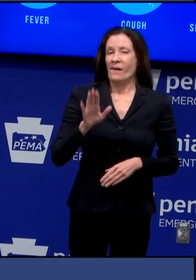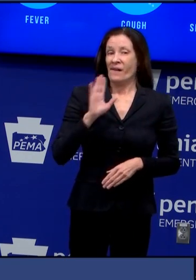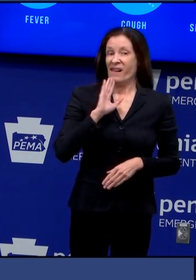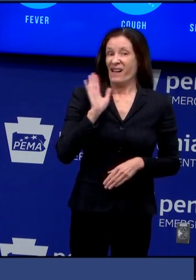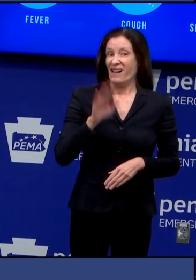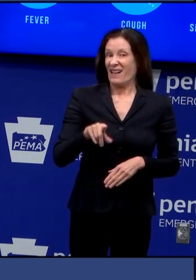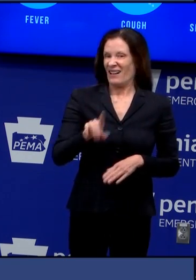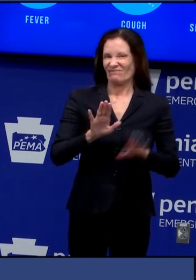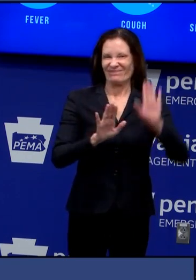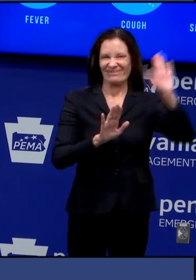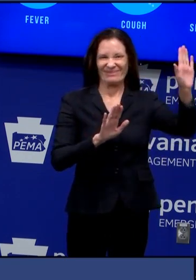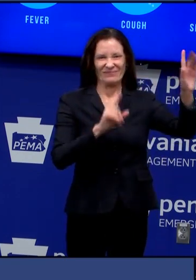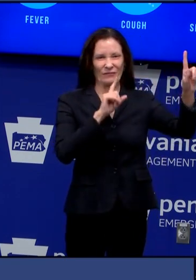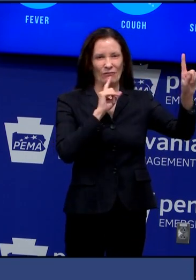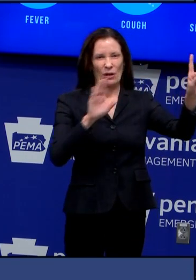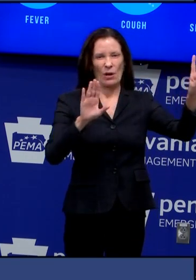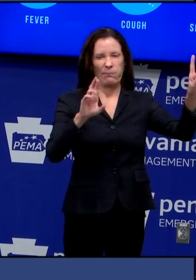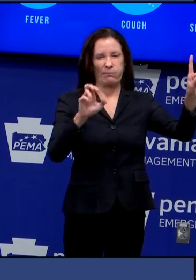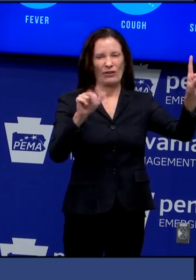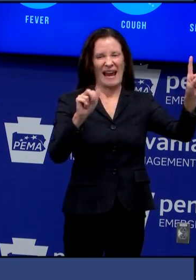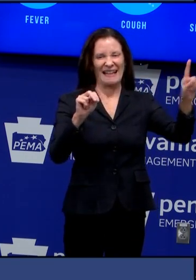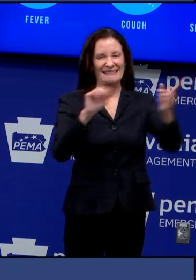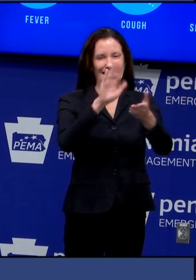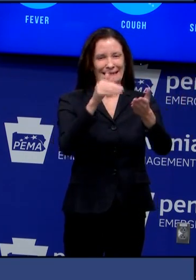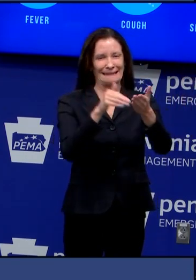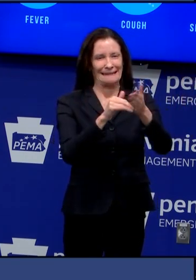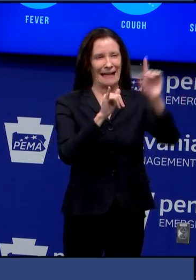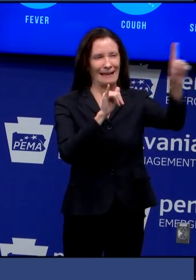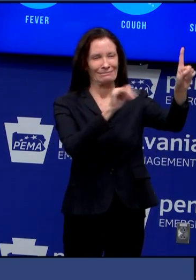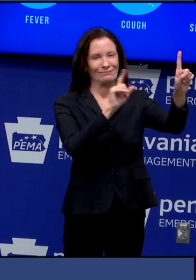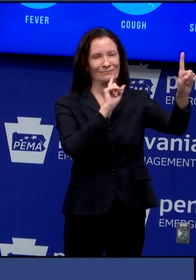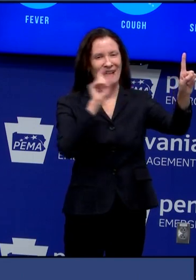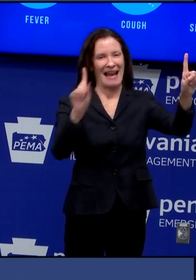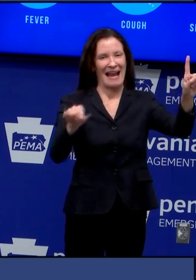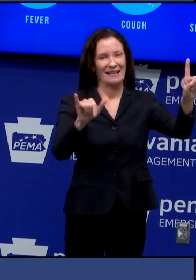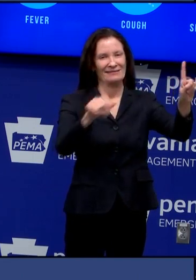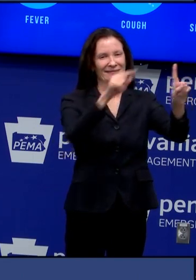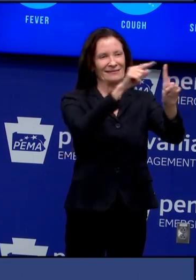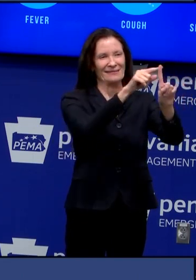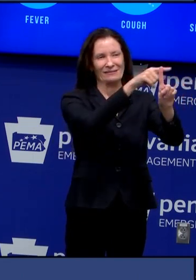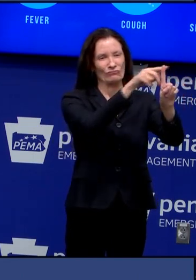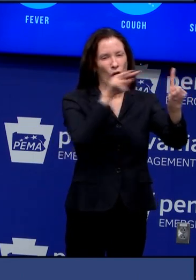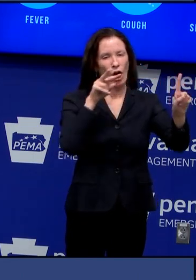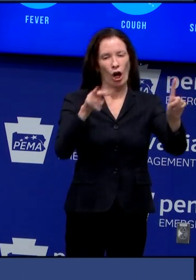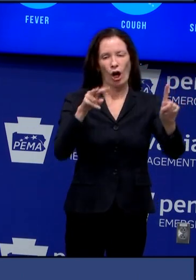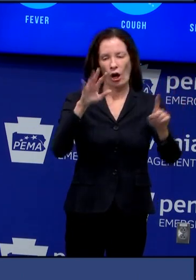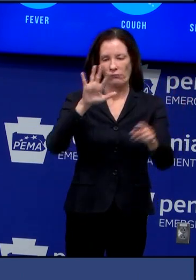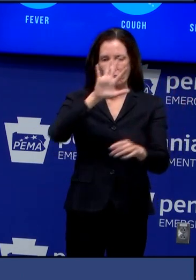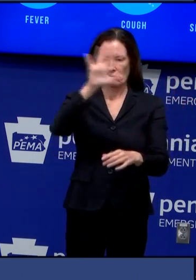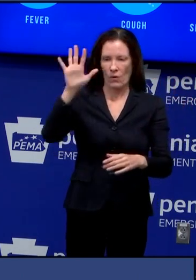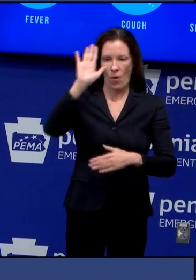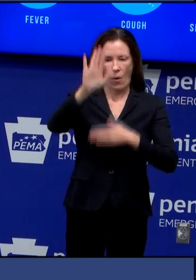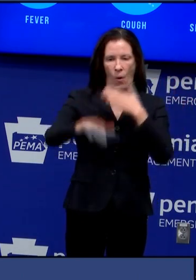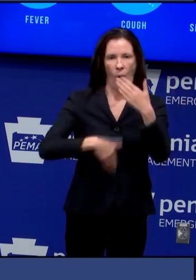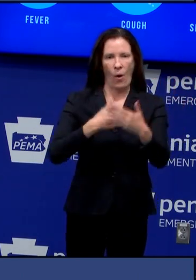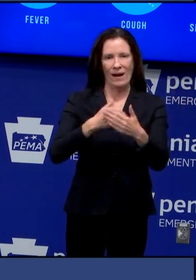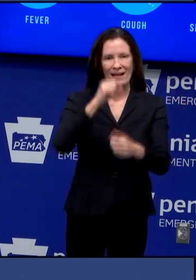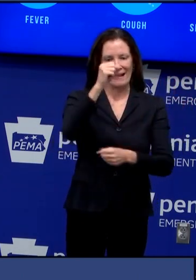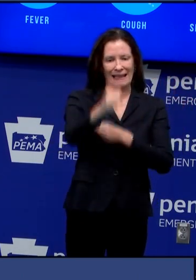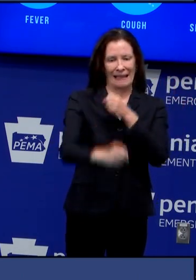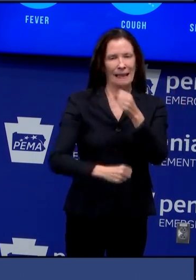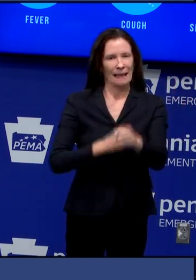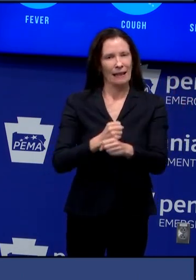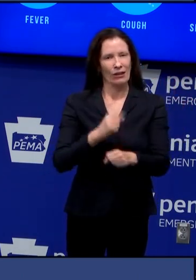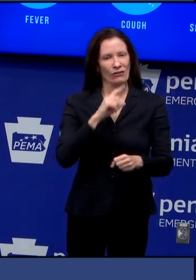to and um and i'll and they're looking at the whole year so first of all um that's what the brennan center is